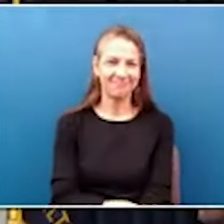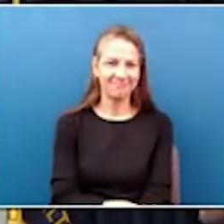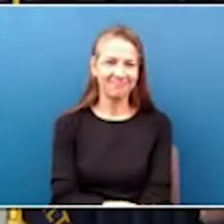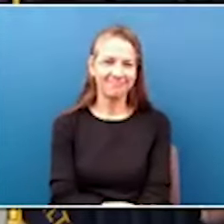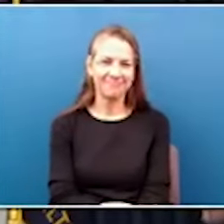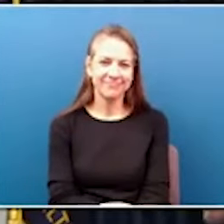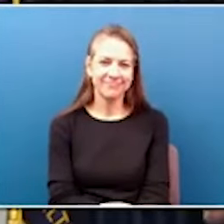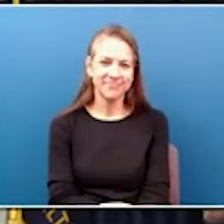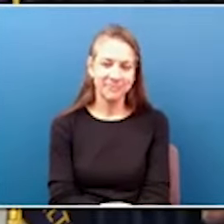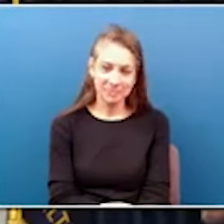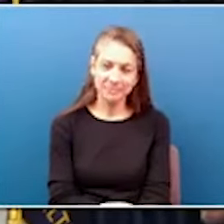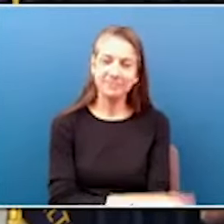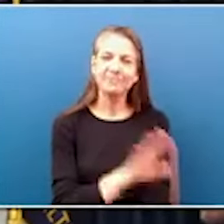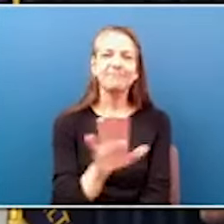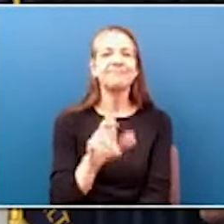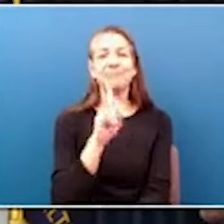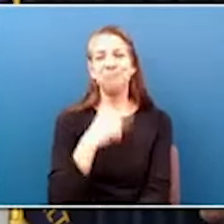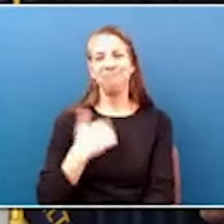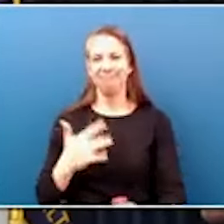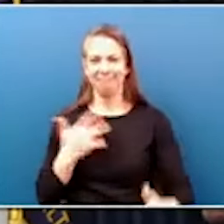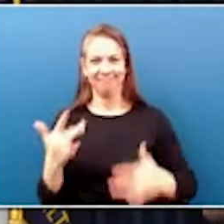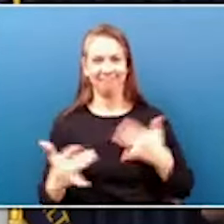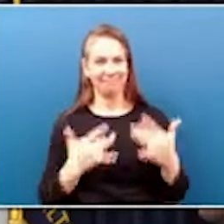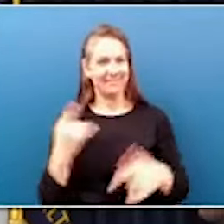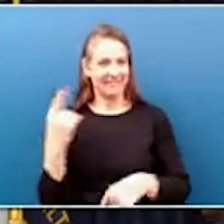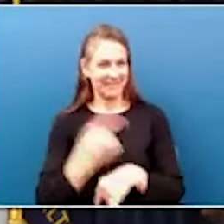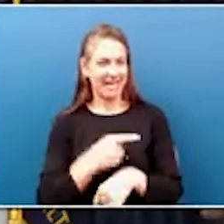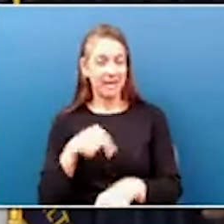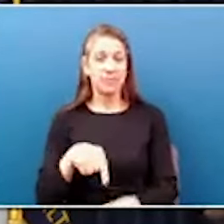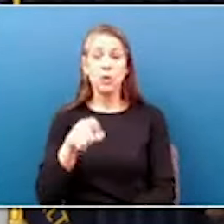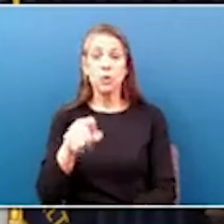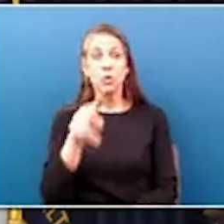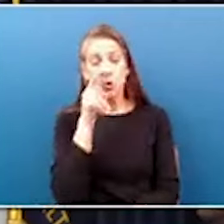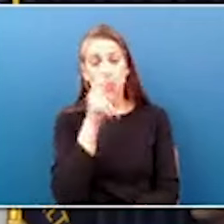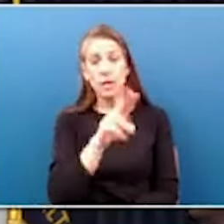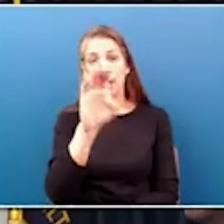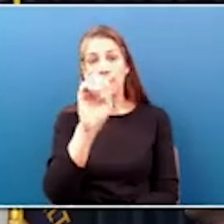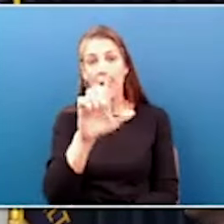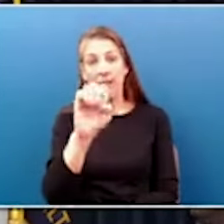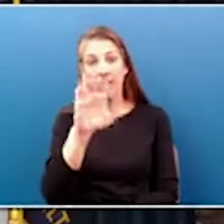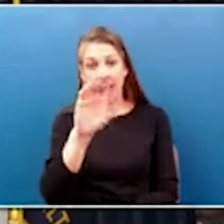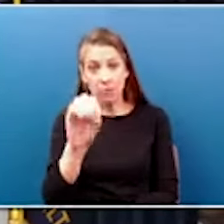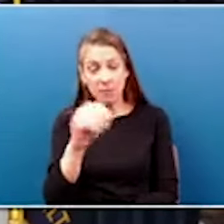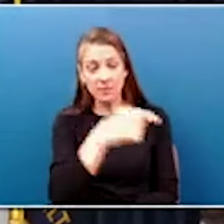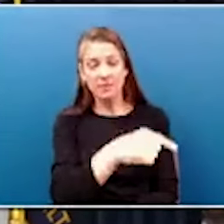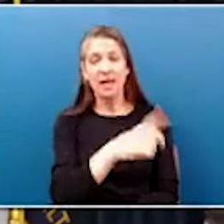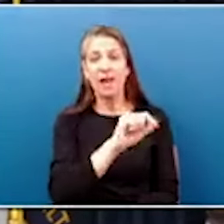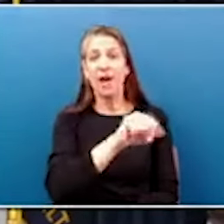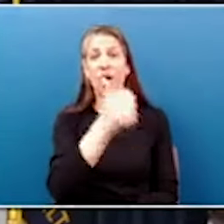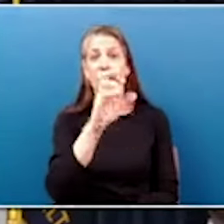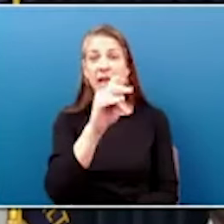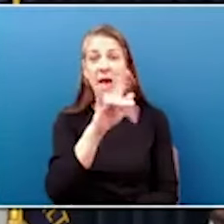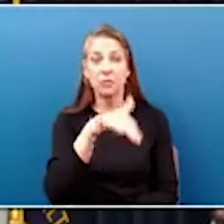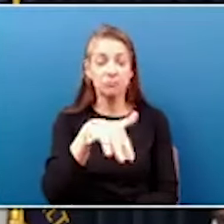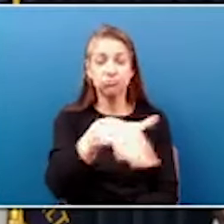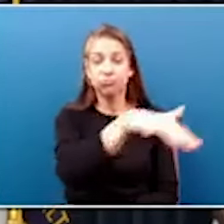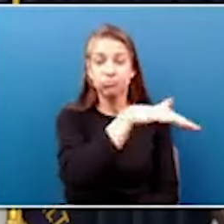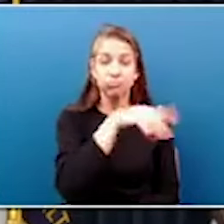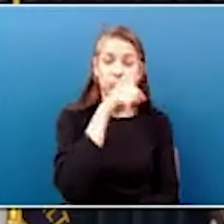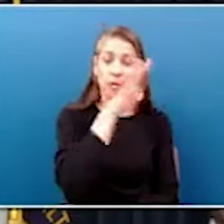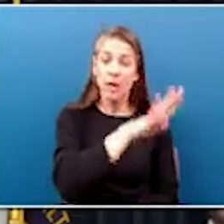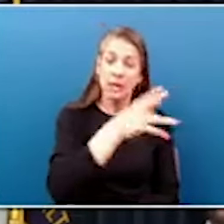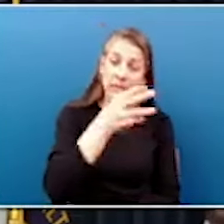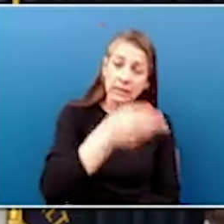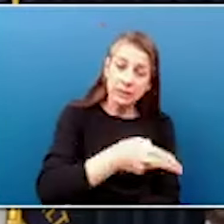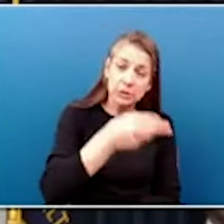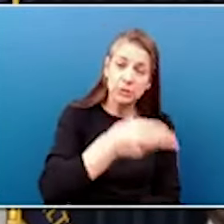It's an exciting day for us. You know, when you look at Bell County and our adjacent counties, the proud history they've had in energy